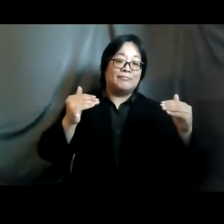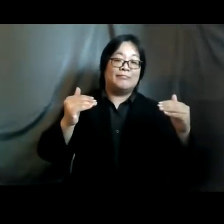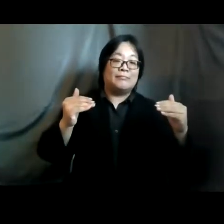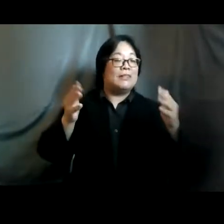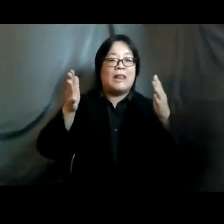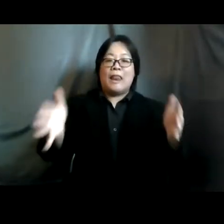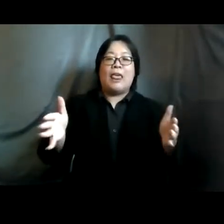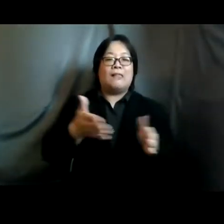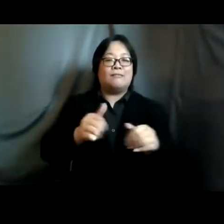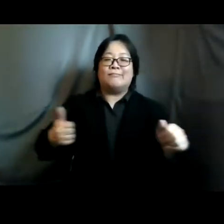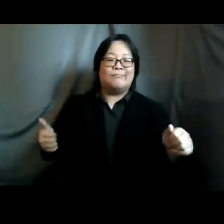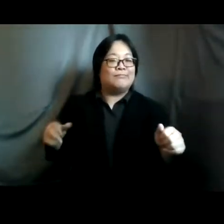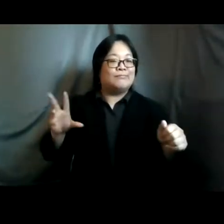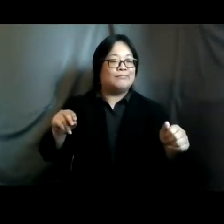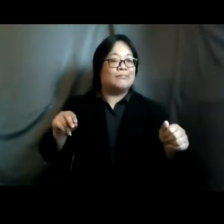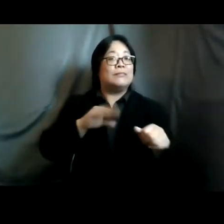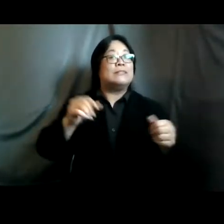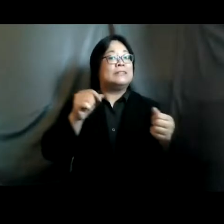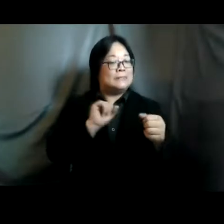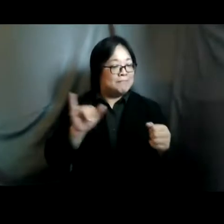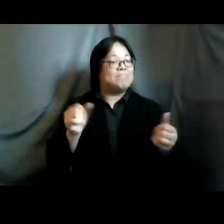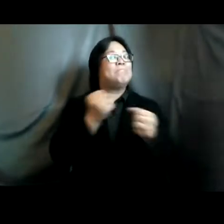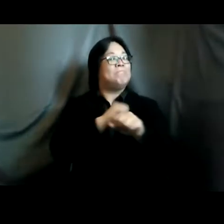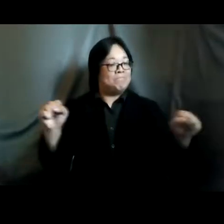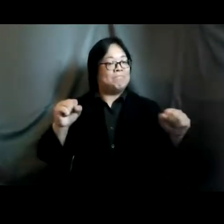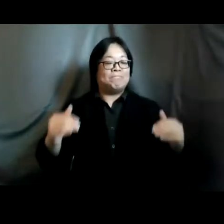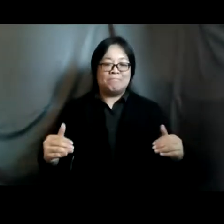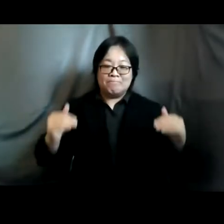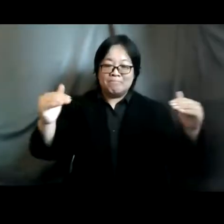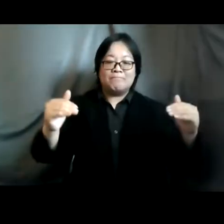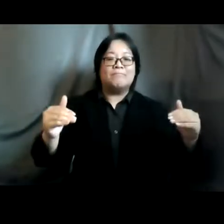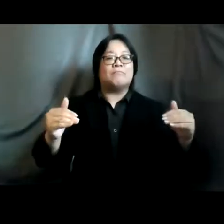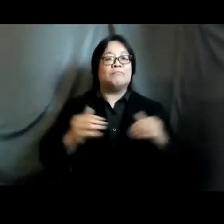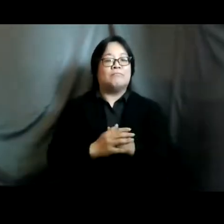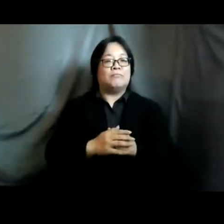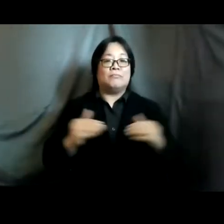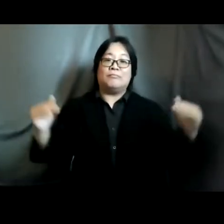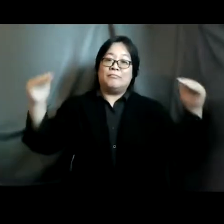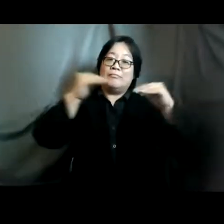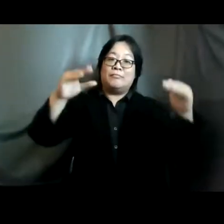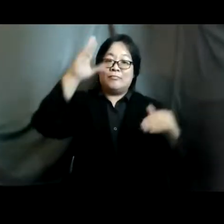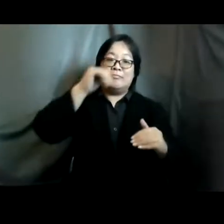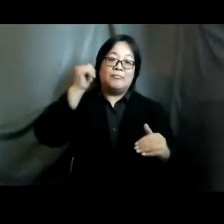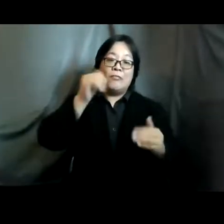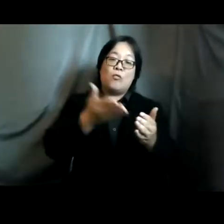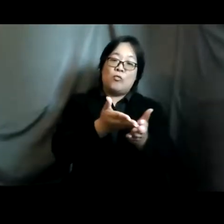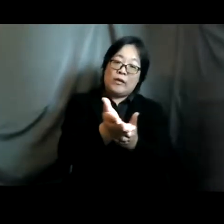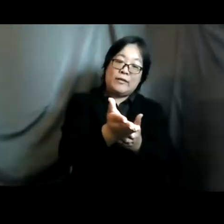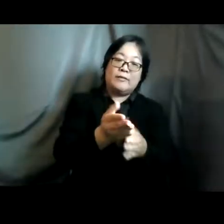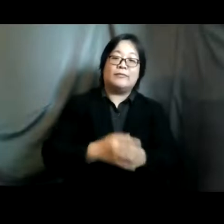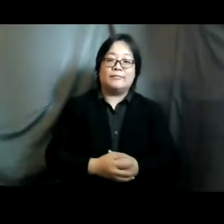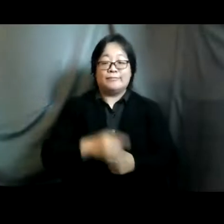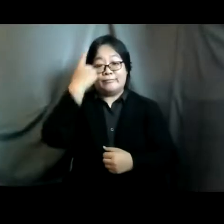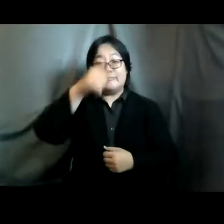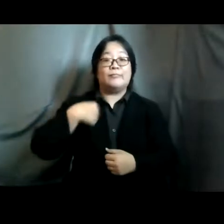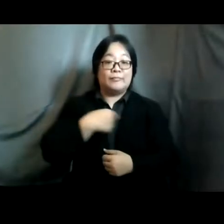also while safeguarding and leveraging gains made on gender equality and women and those rights so uh for us uh